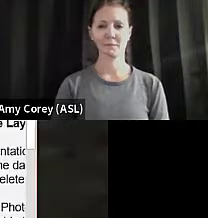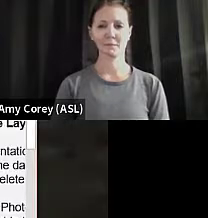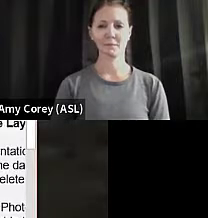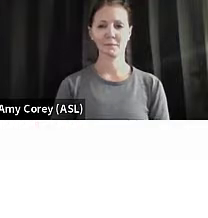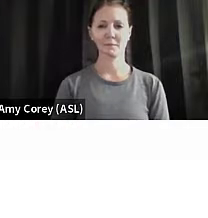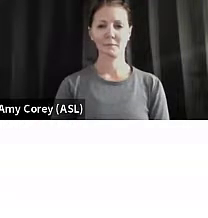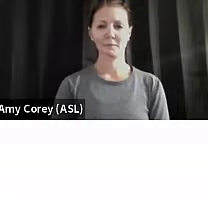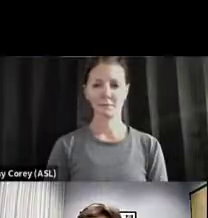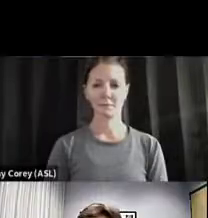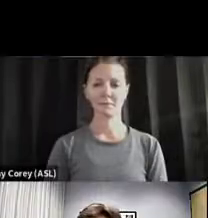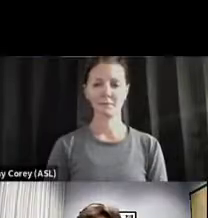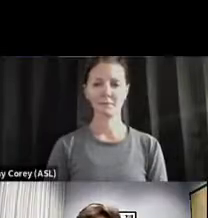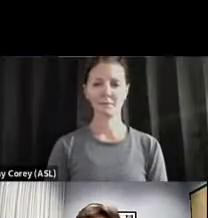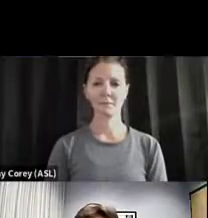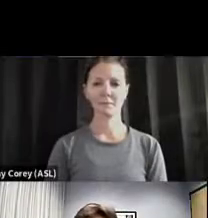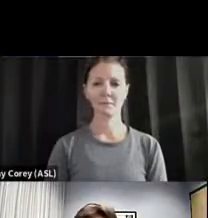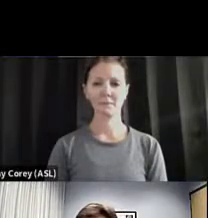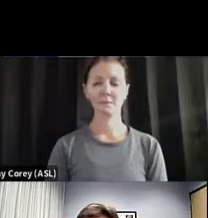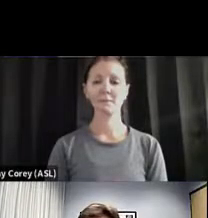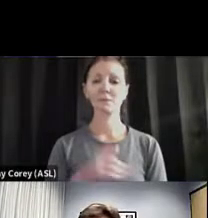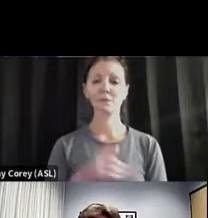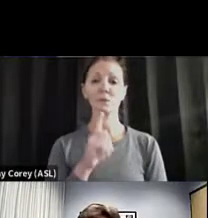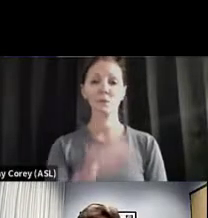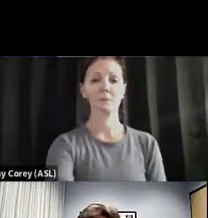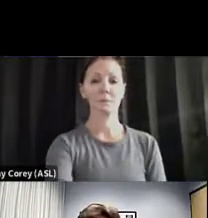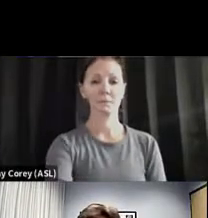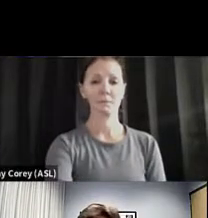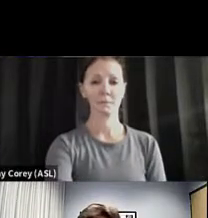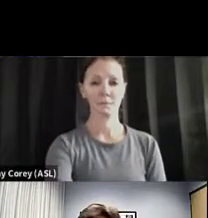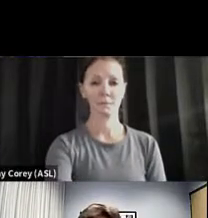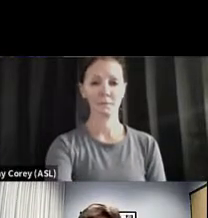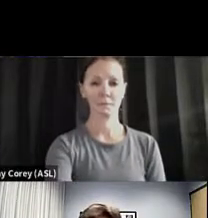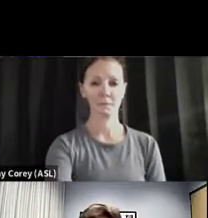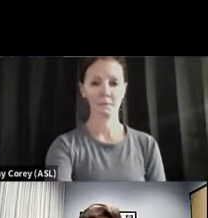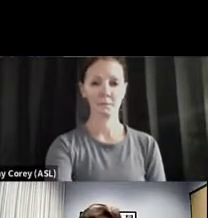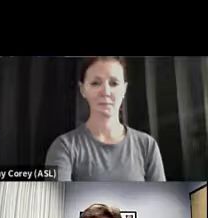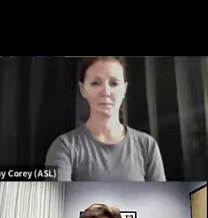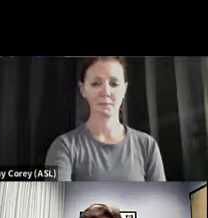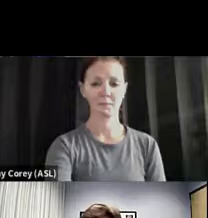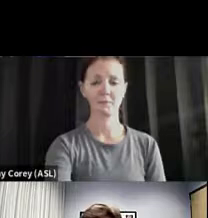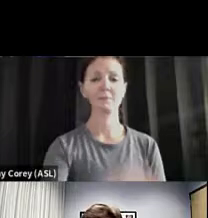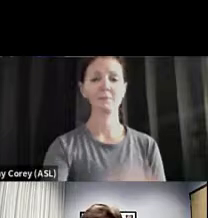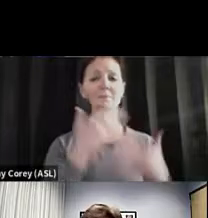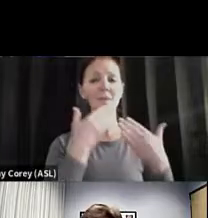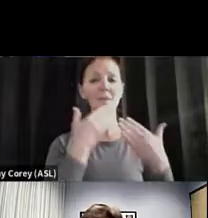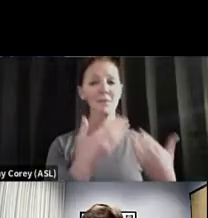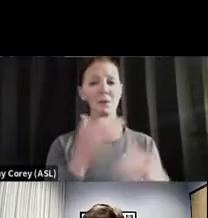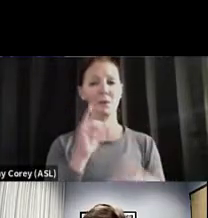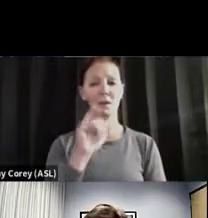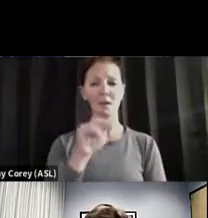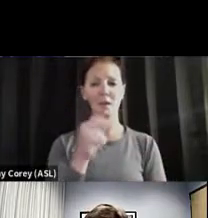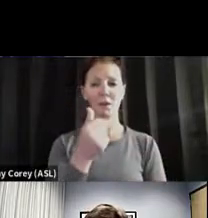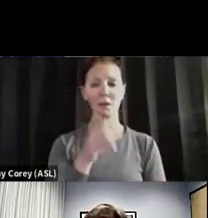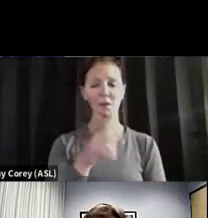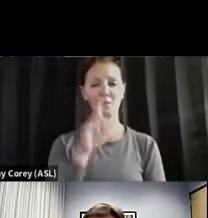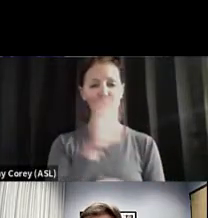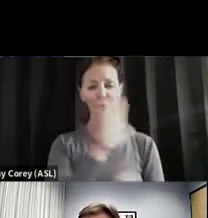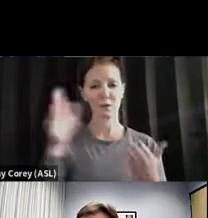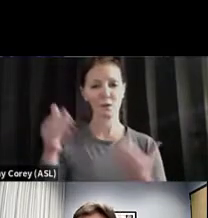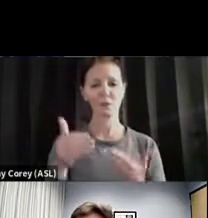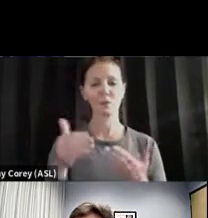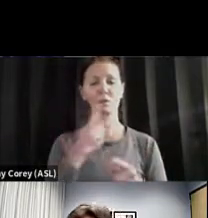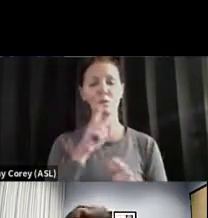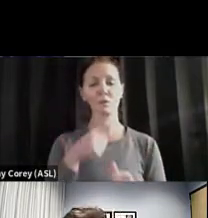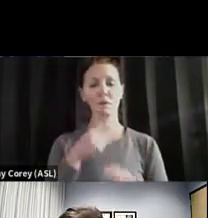Okay, very good. Ingrid, thank you for your kind introduction. And it's really an honor to be here. I'm also extremely